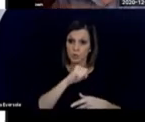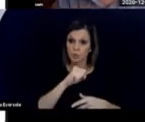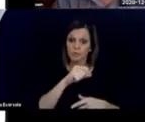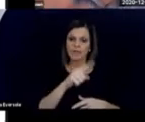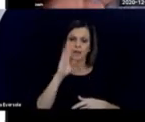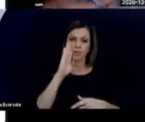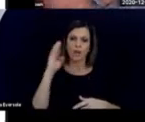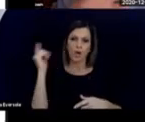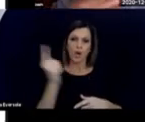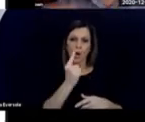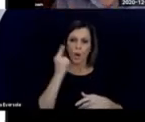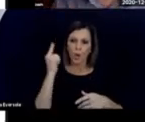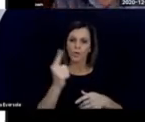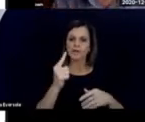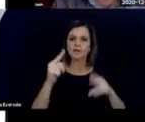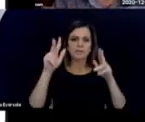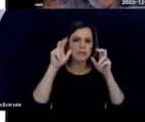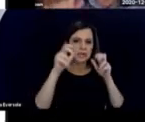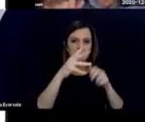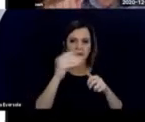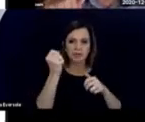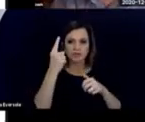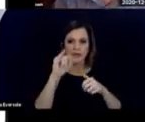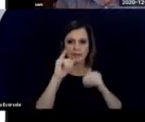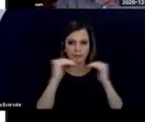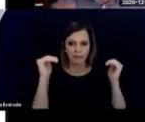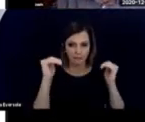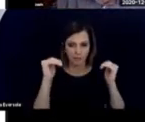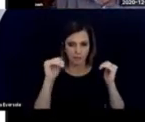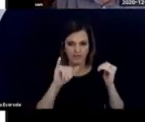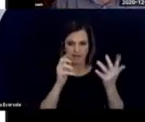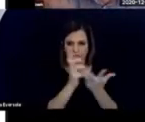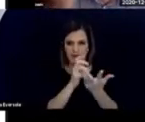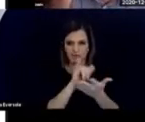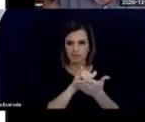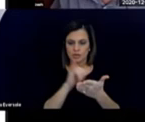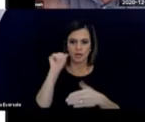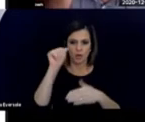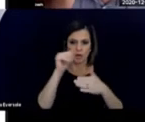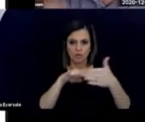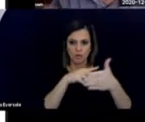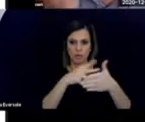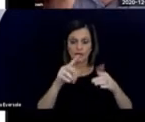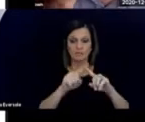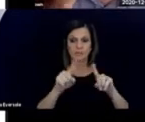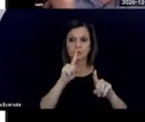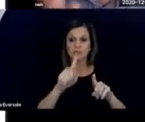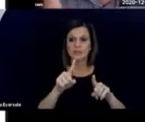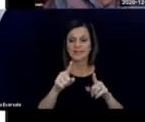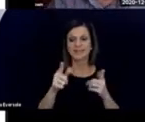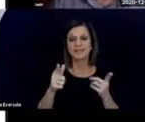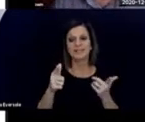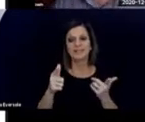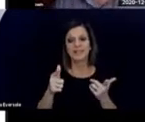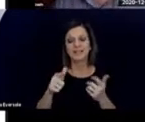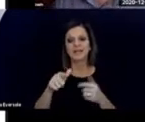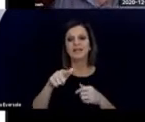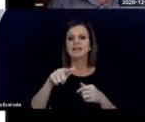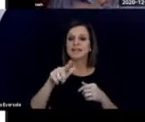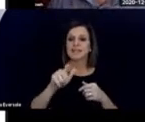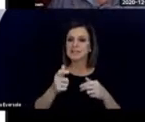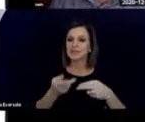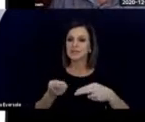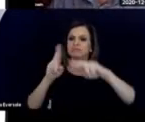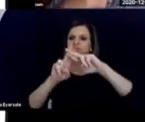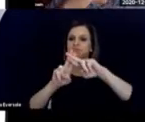hearing and understanding at that level. But in fact, it needs to be boosted to make it easier for them.